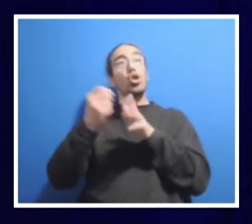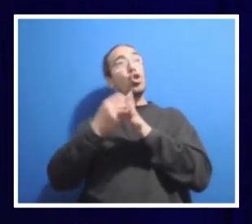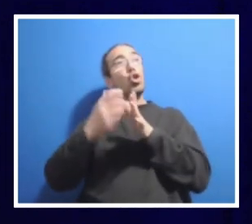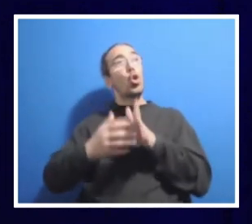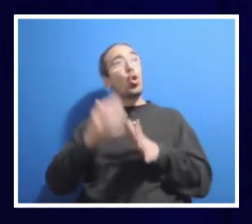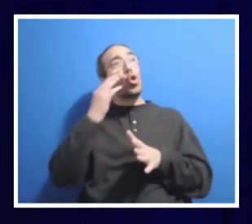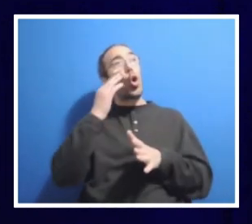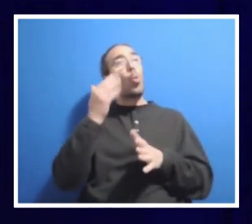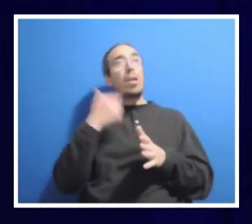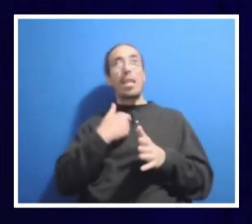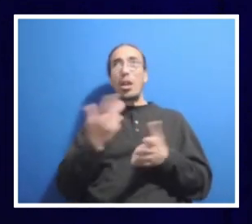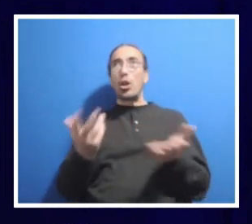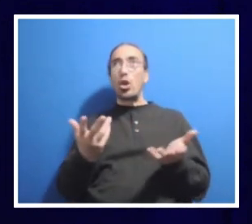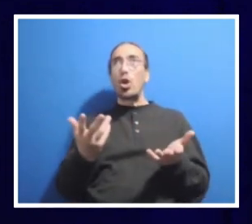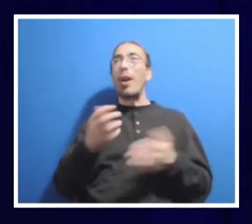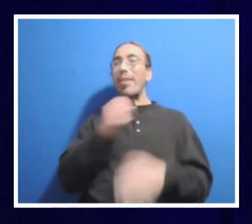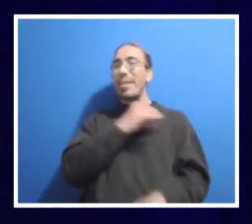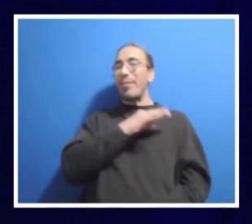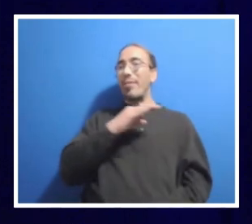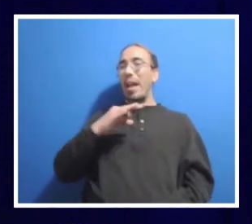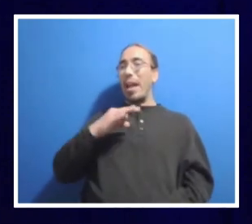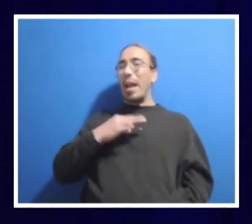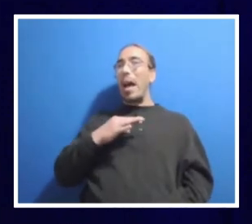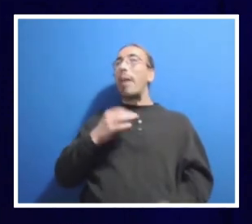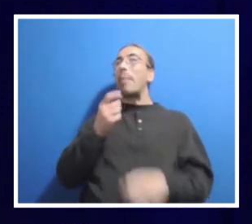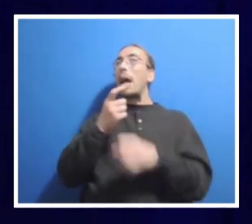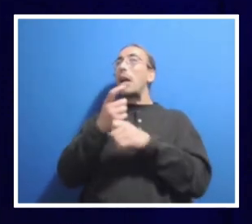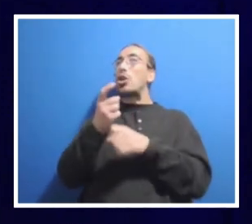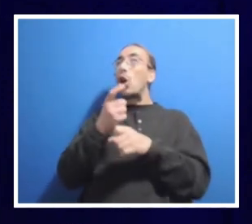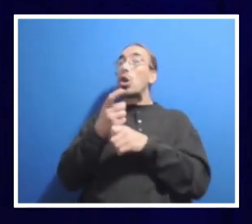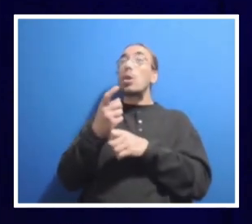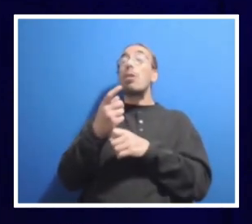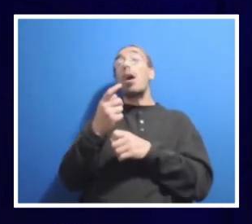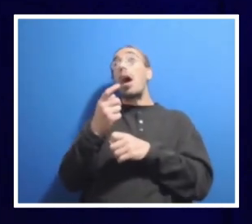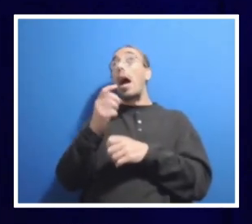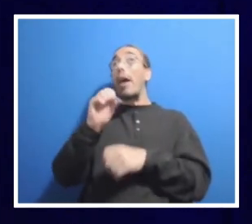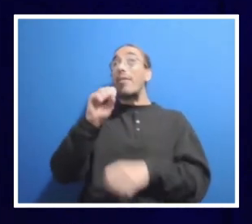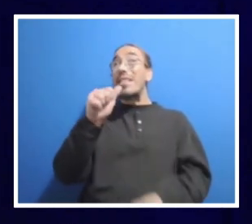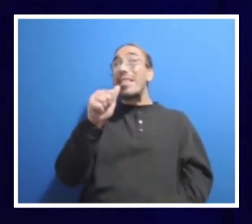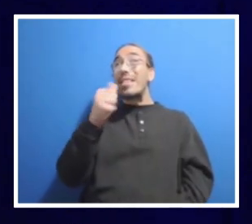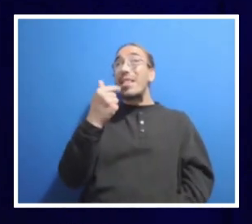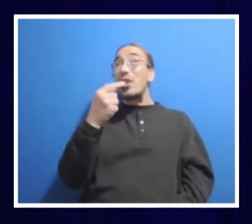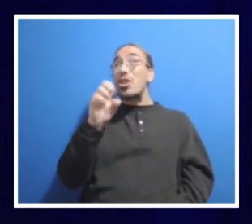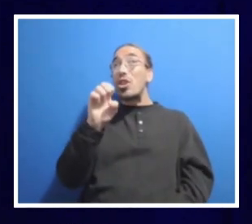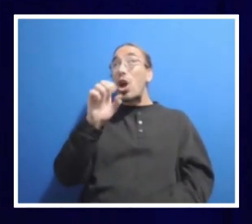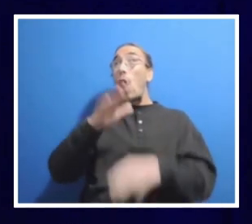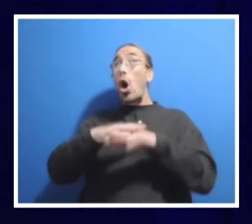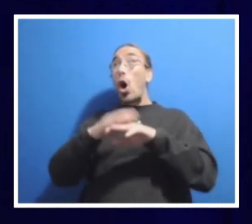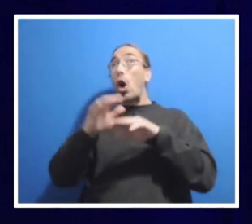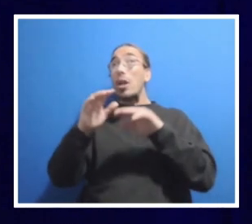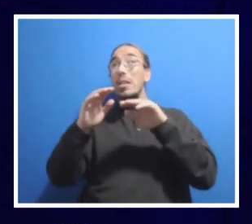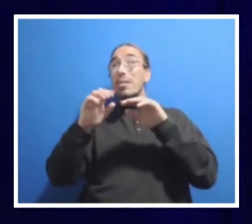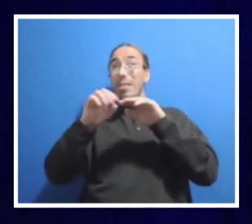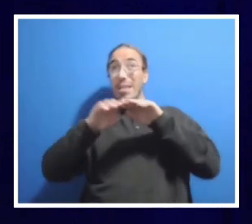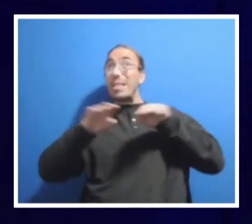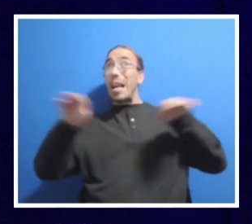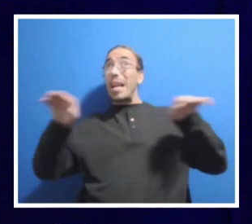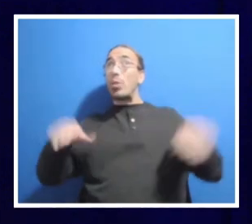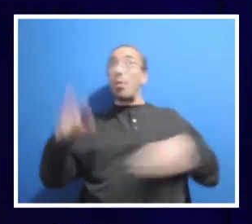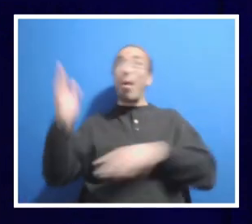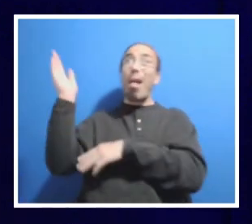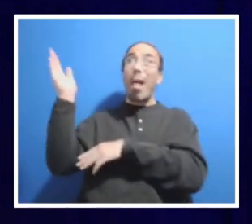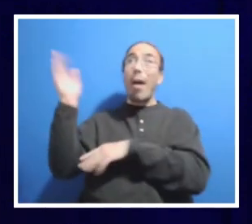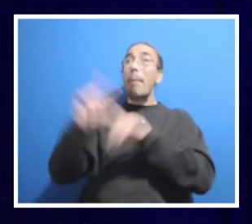them. Faculty, I joke, we have the sage on stage aura. You know, we get up and we're the ones giving the lectures. Staff